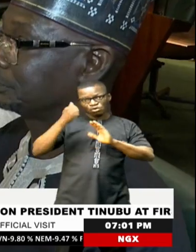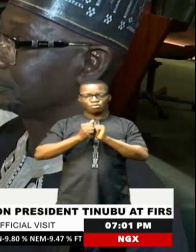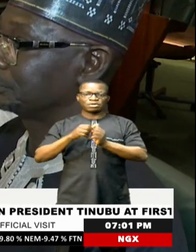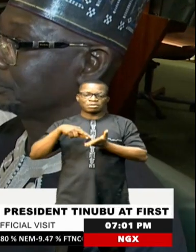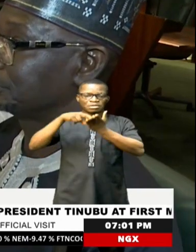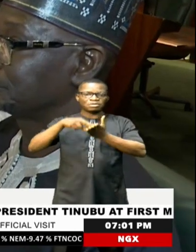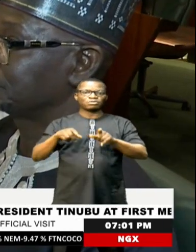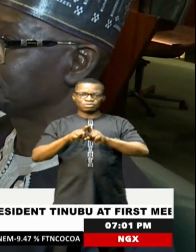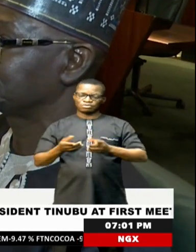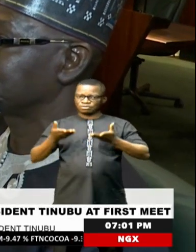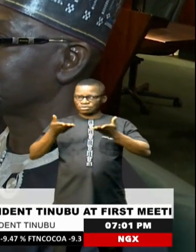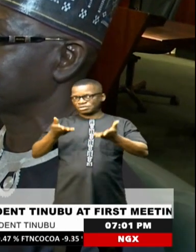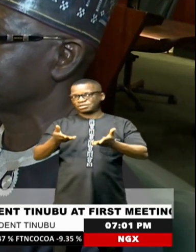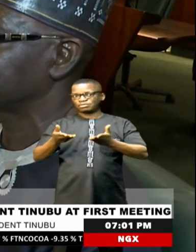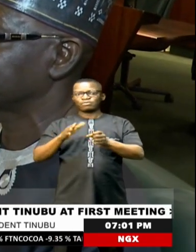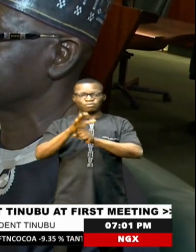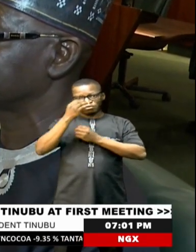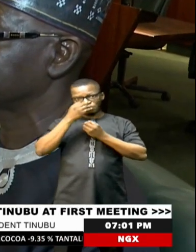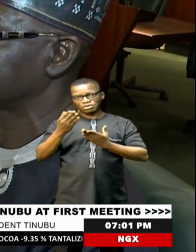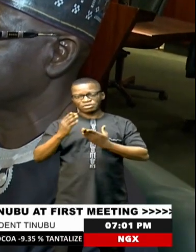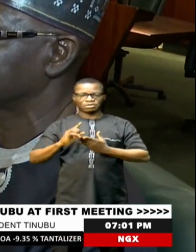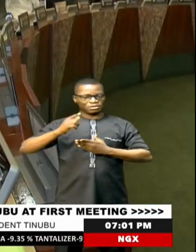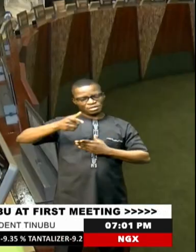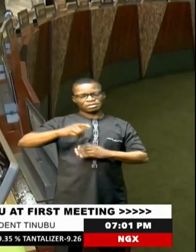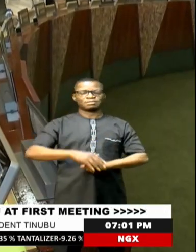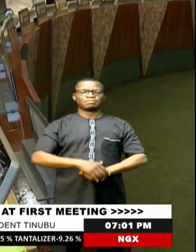the meeting. Details in our subsequent bulletin.